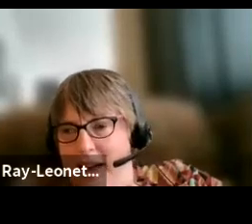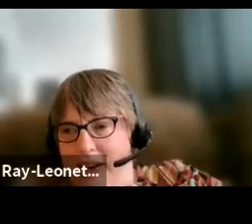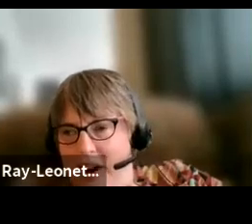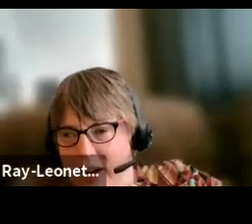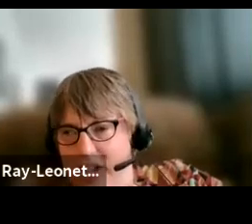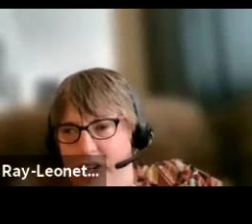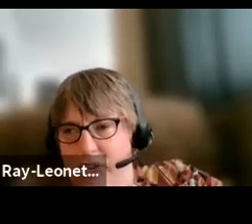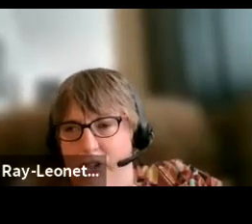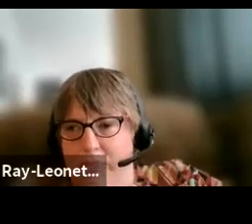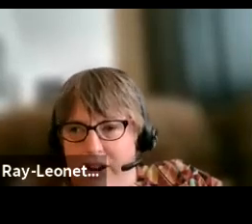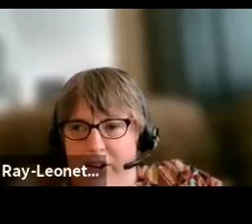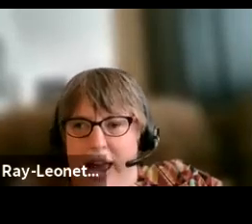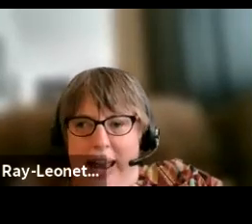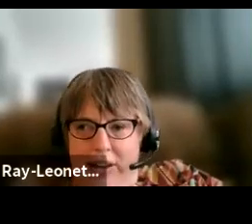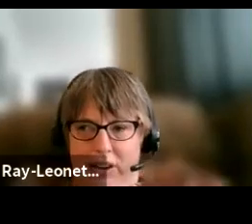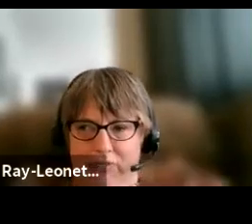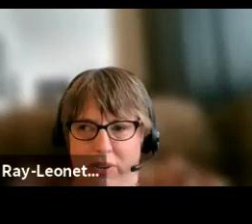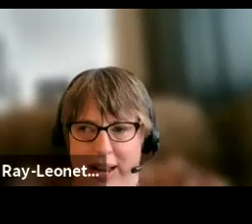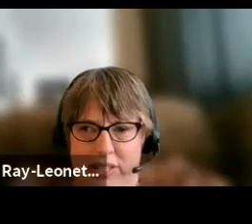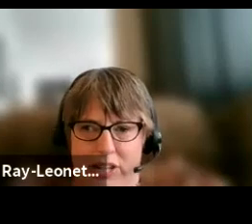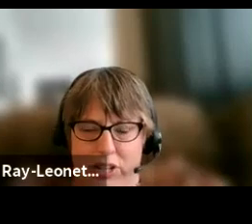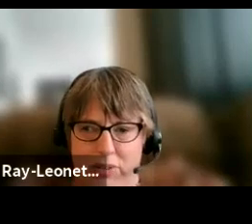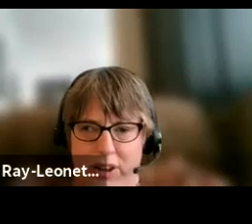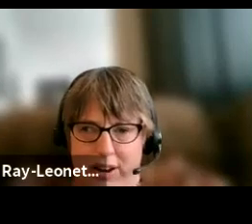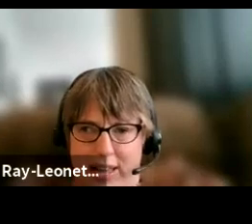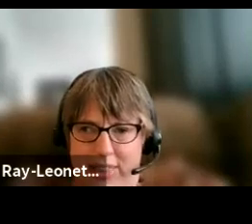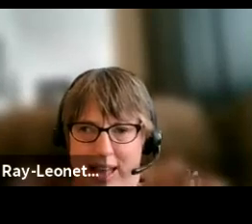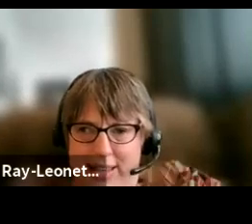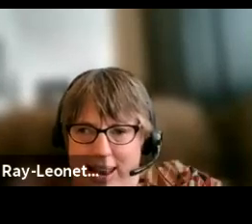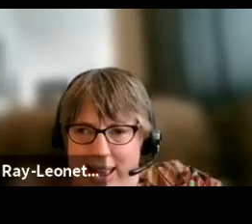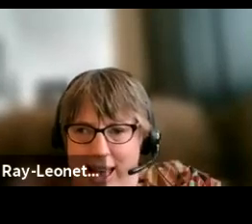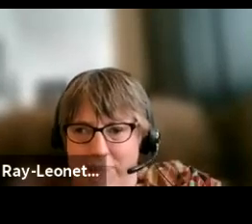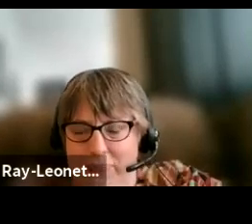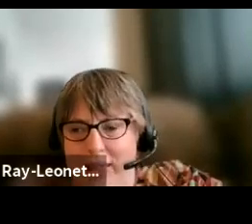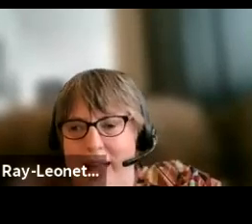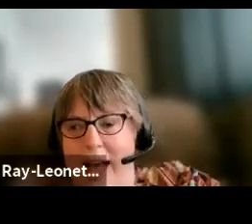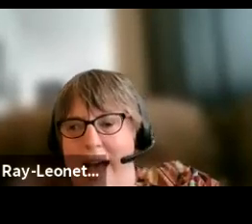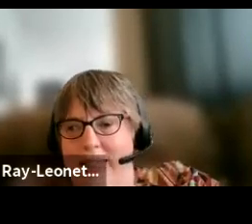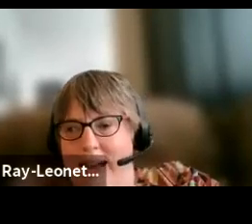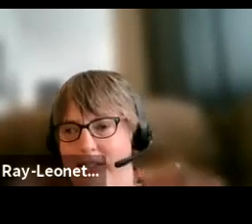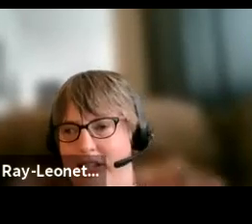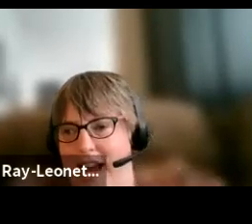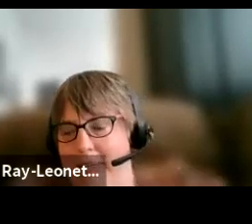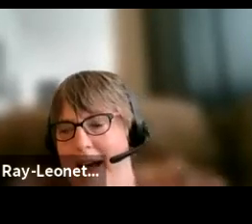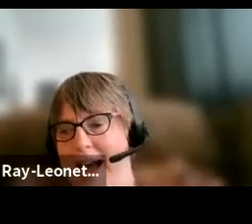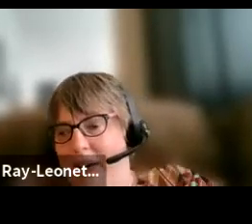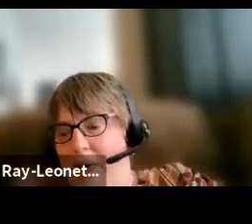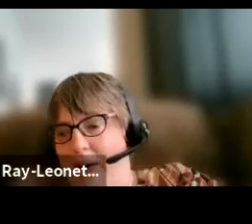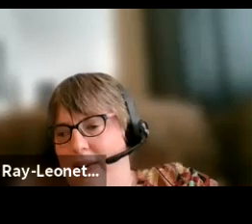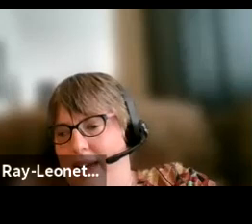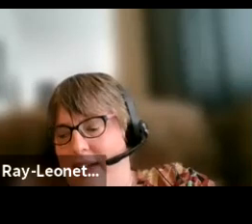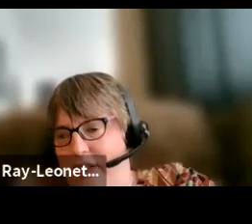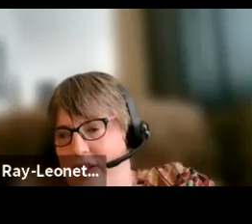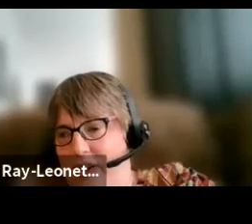encourage you to mark your calendar for Wednesday, June 30th at 10 a.m., and then to check back